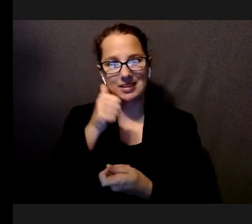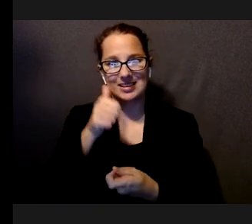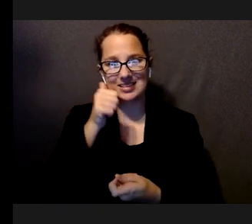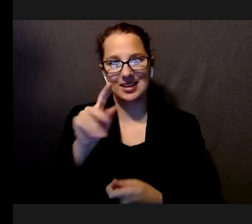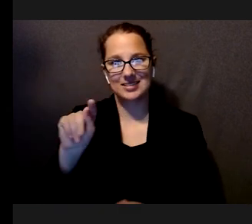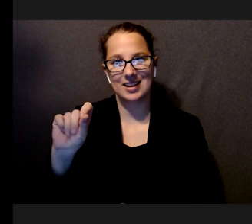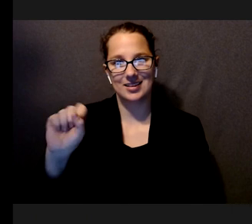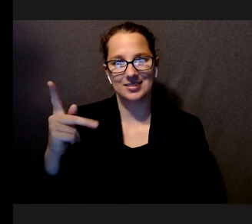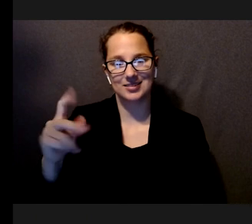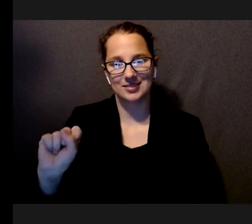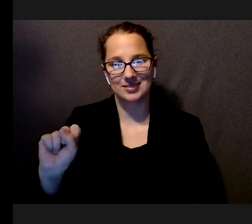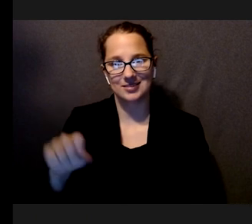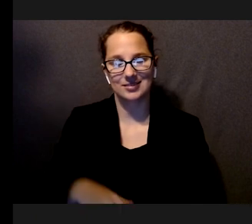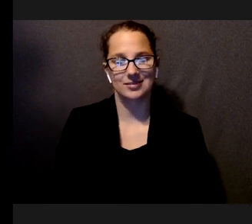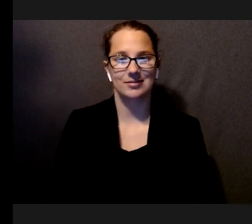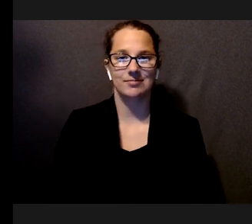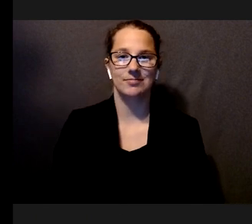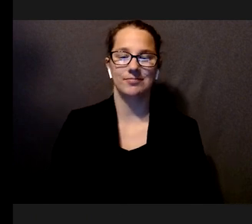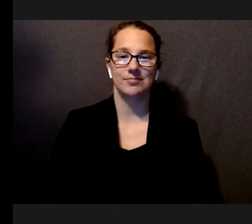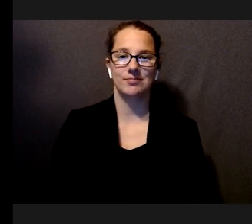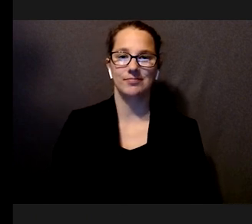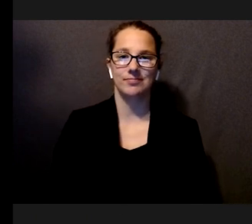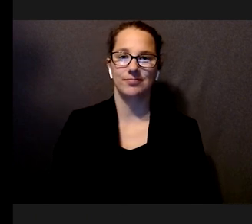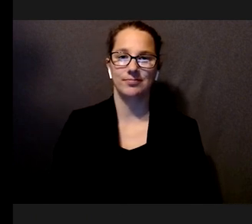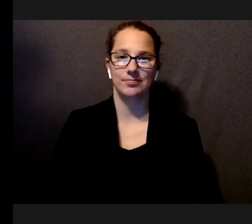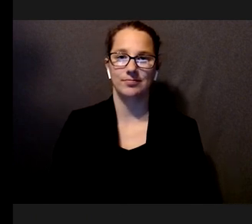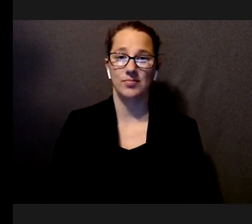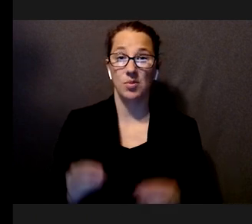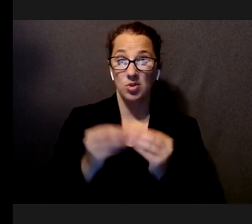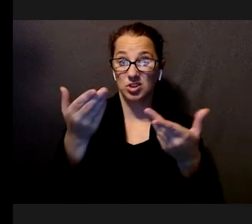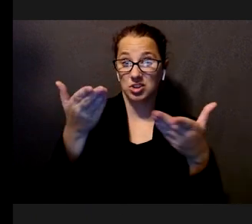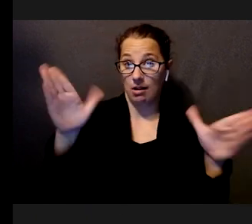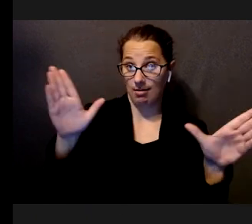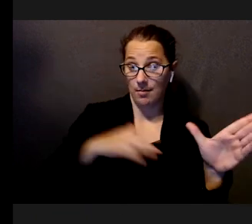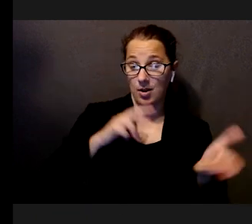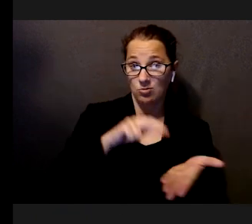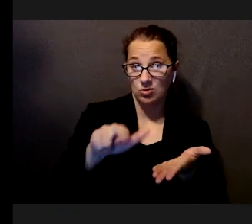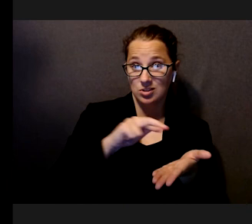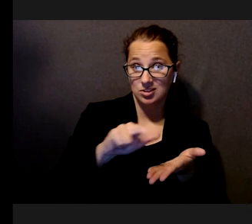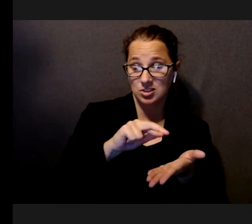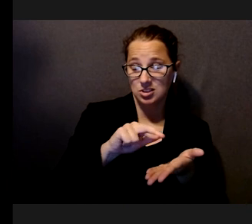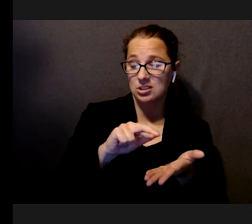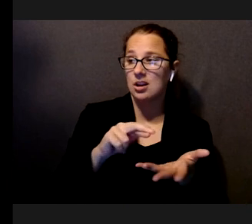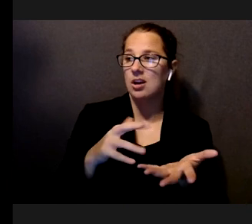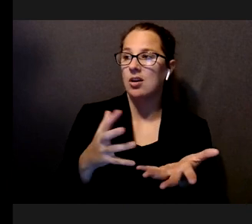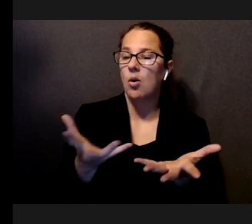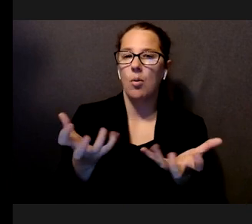tasks. And the idea more generally in my research is to look at how people